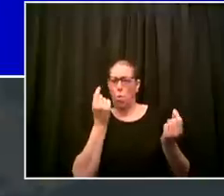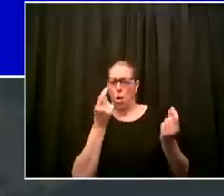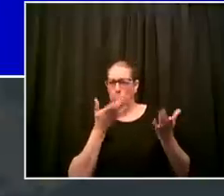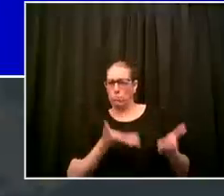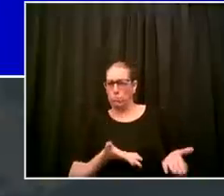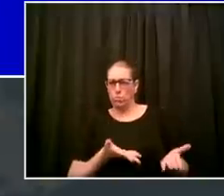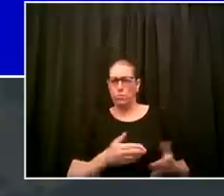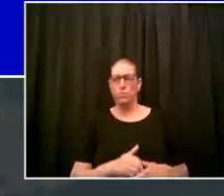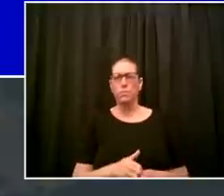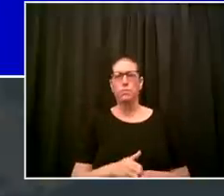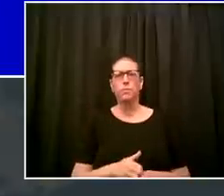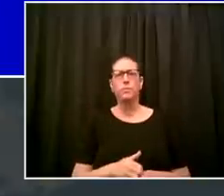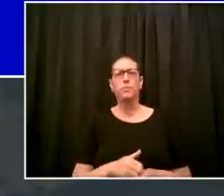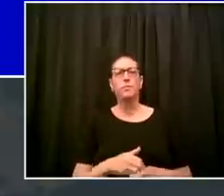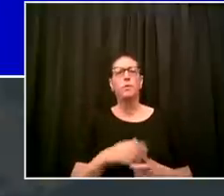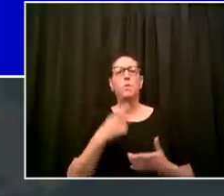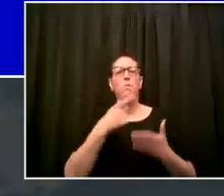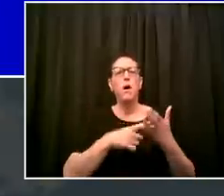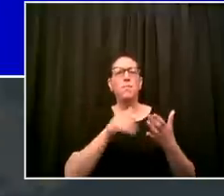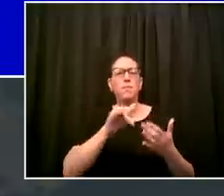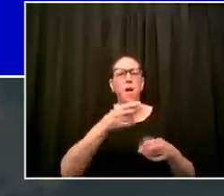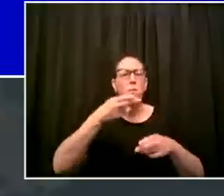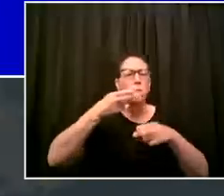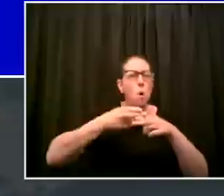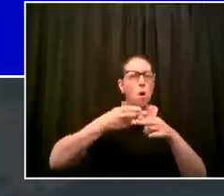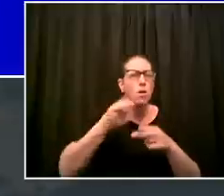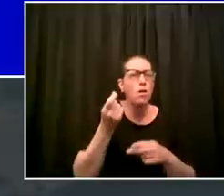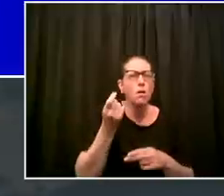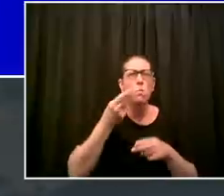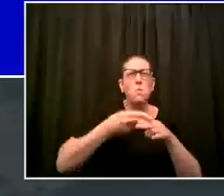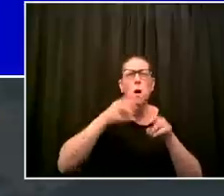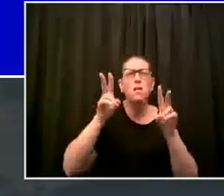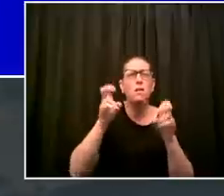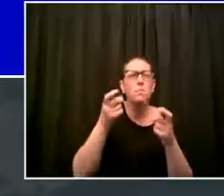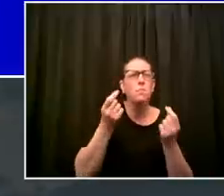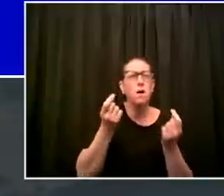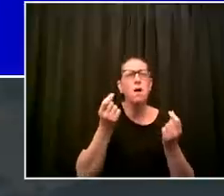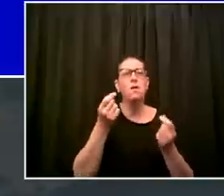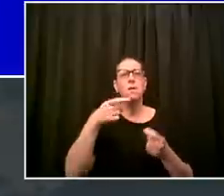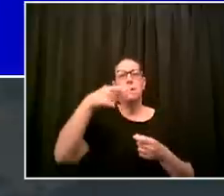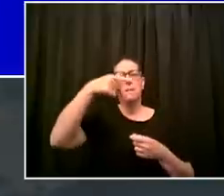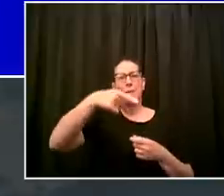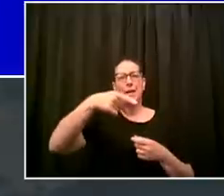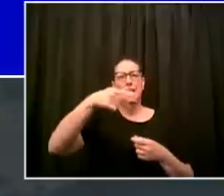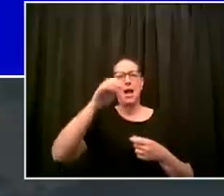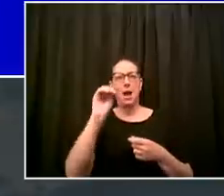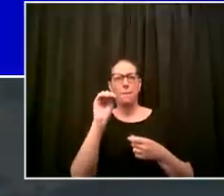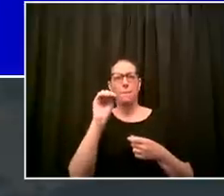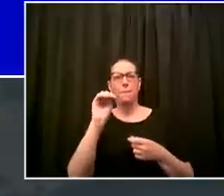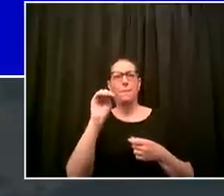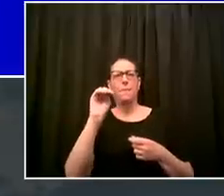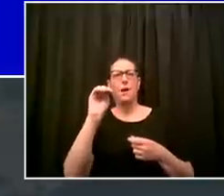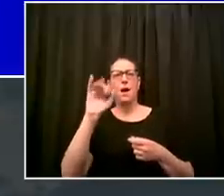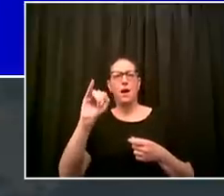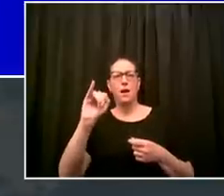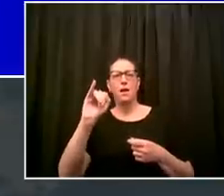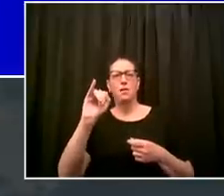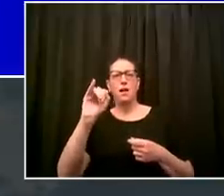short phrase but it captures what we've seen pediatric multi-system inflammatory syndrome pmis